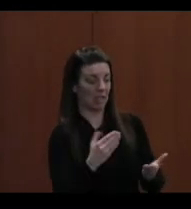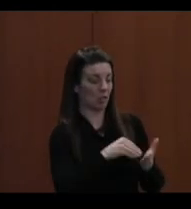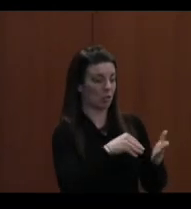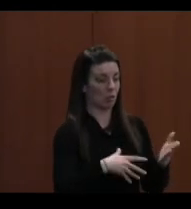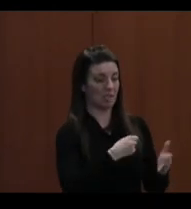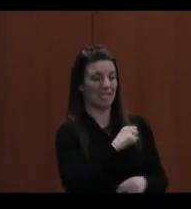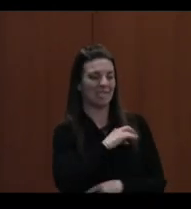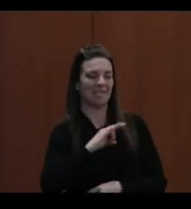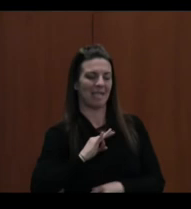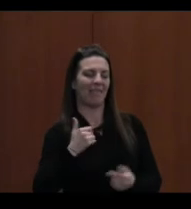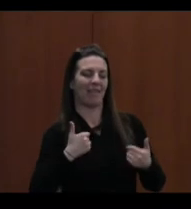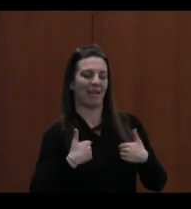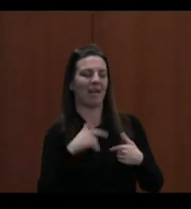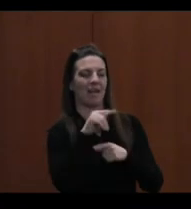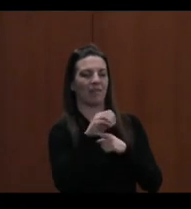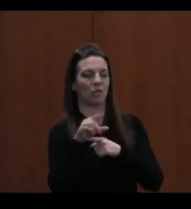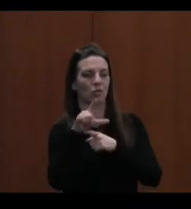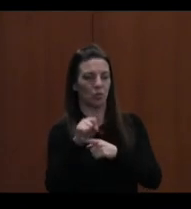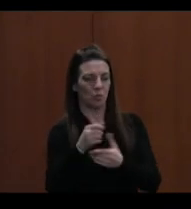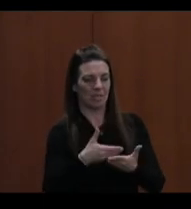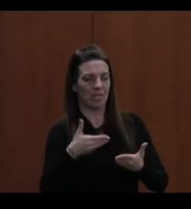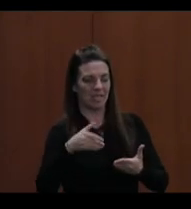have these tools today but in the future.